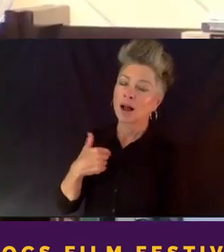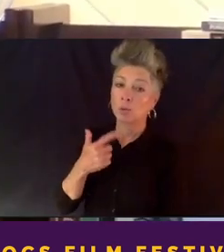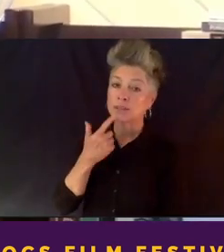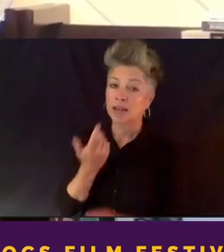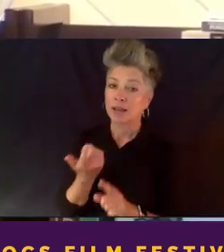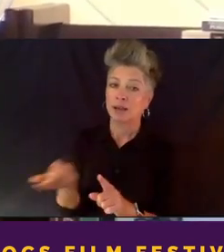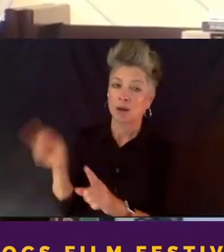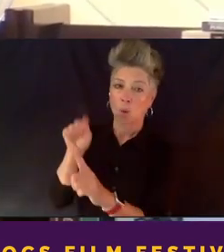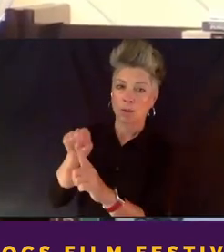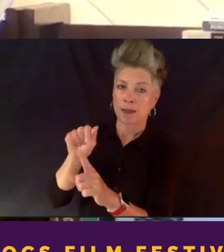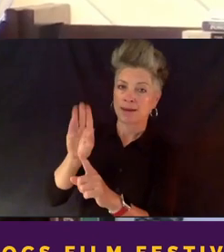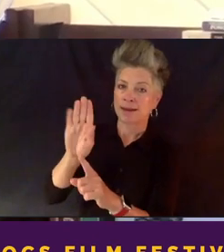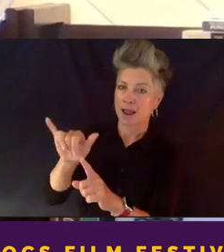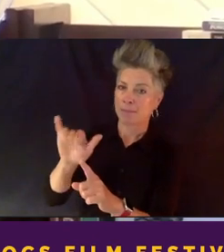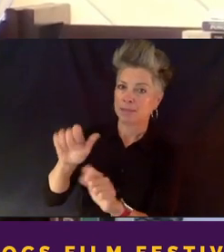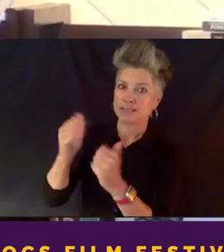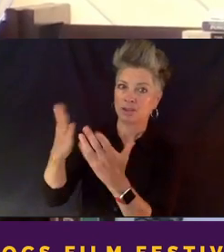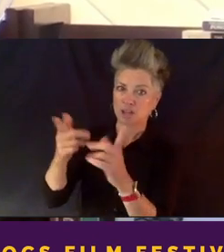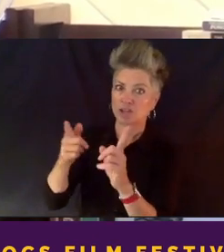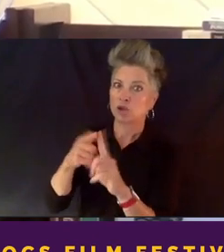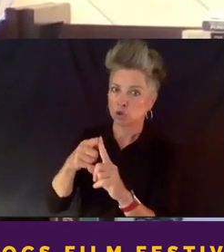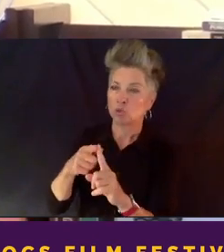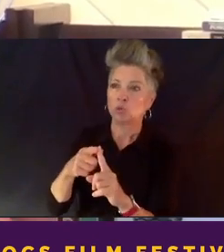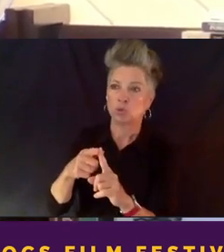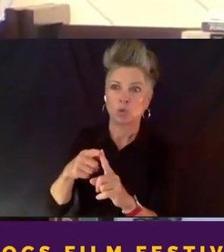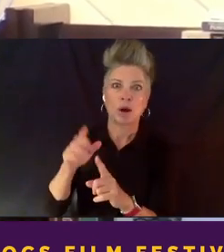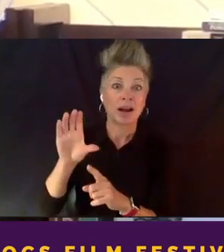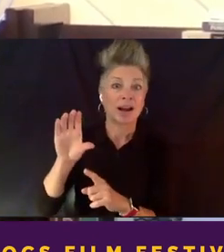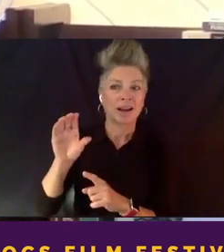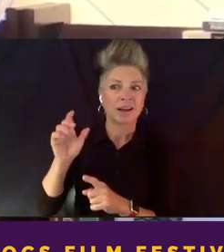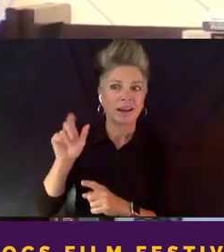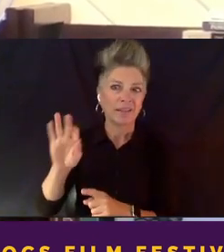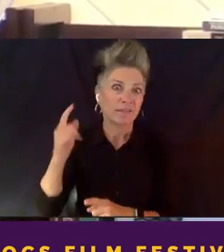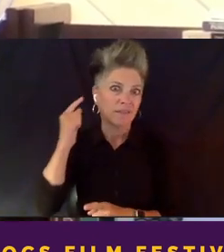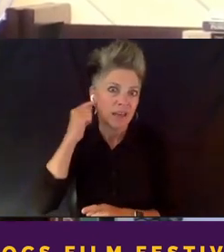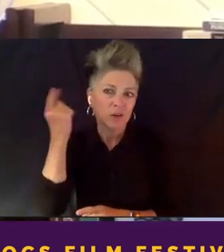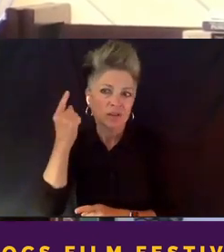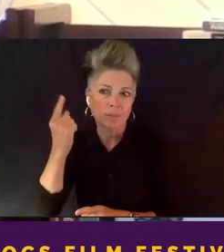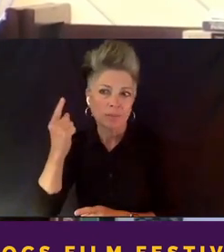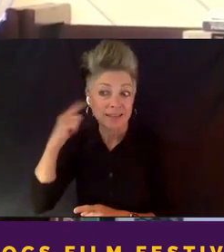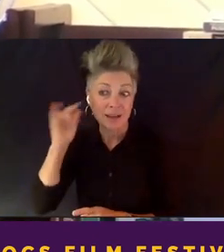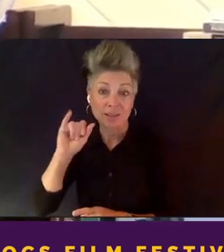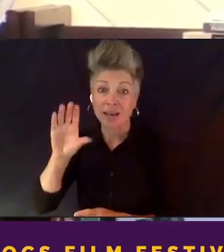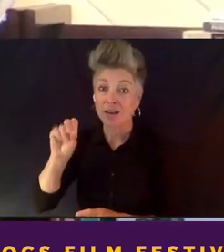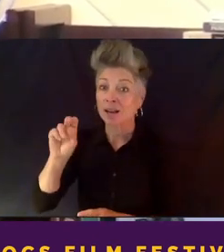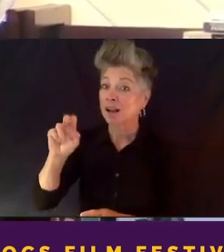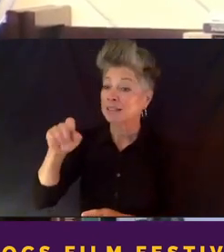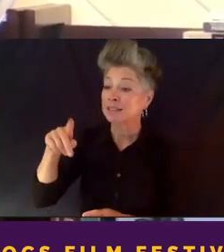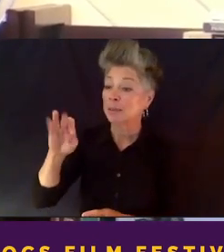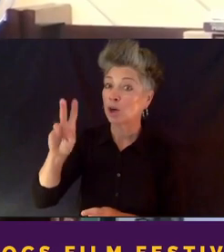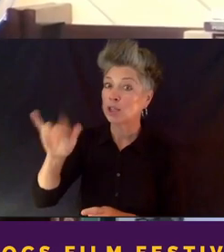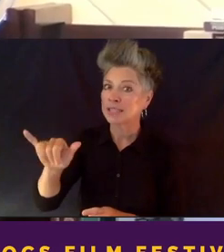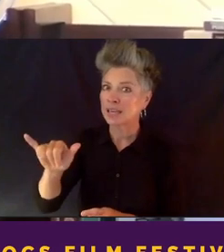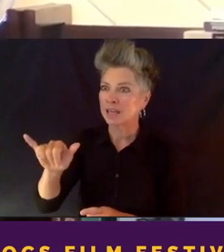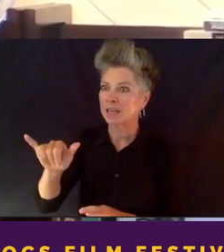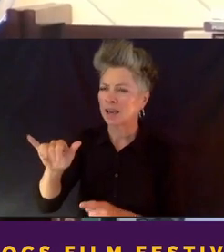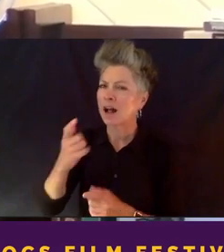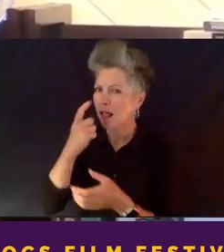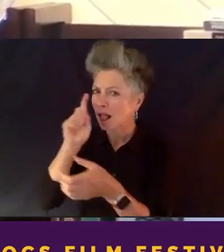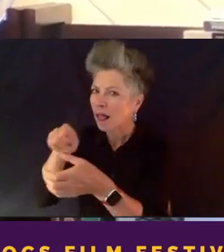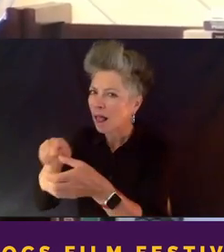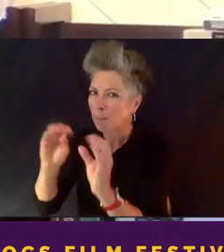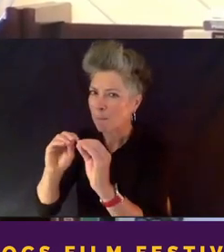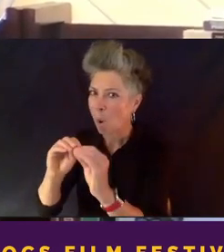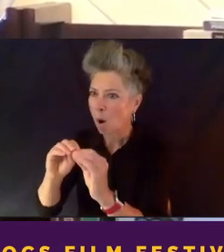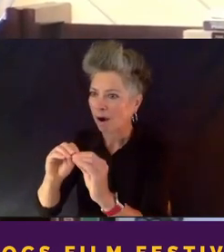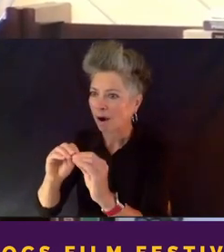to Abby's suggestion to pull on the crazy conspiracy thread and, and, and Mark to delve into that, um, do that, but then report